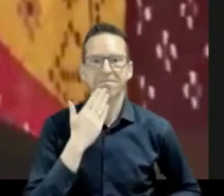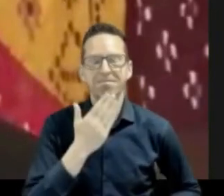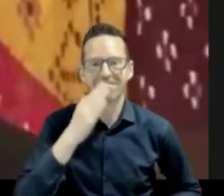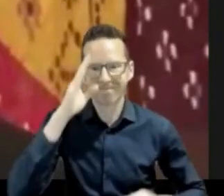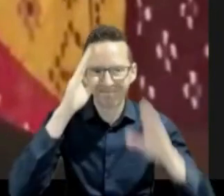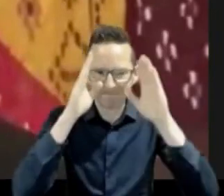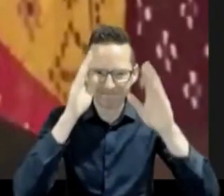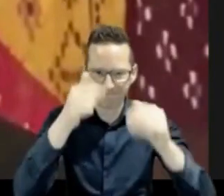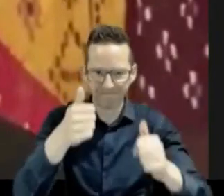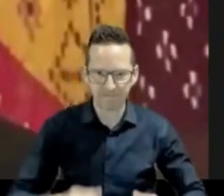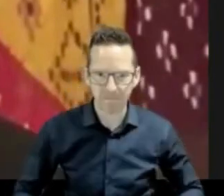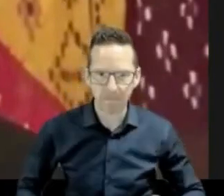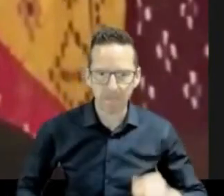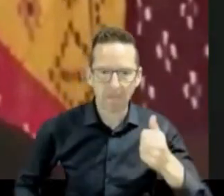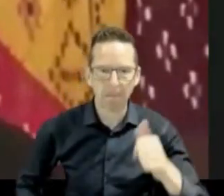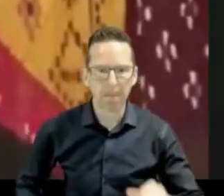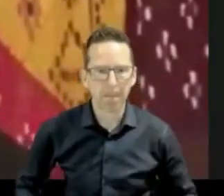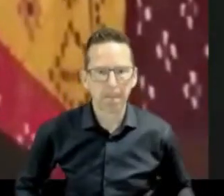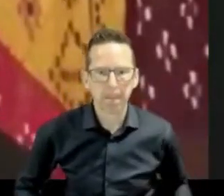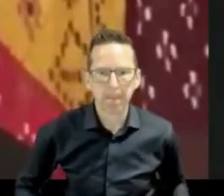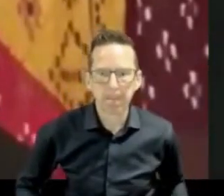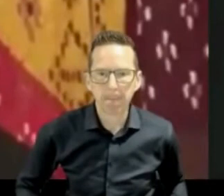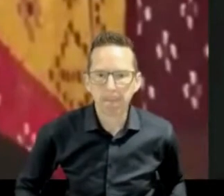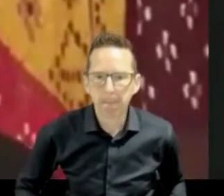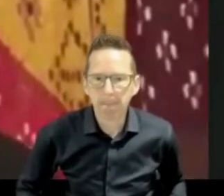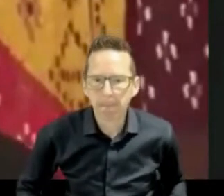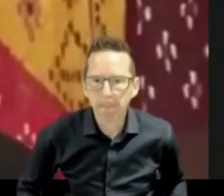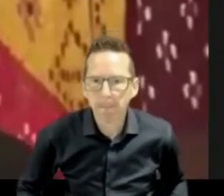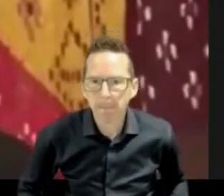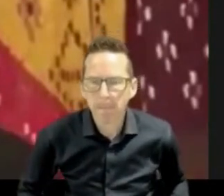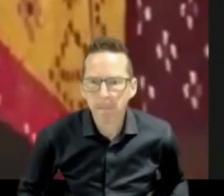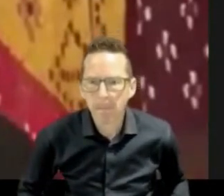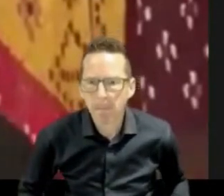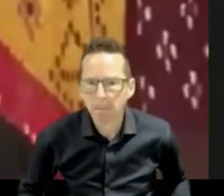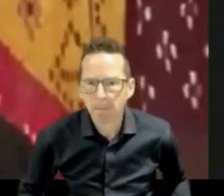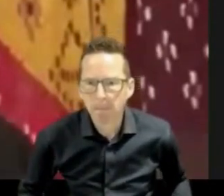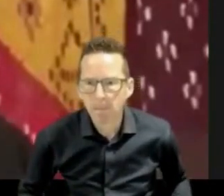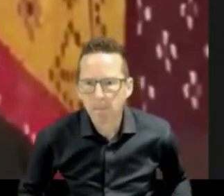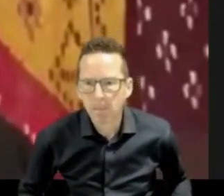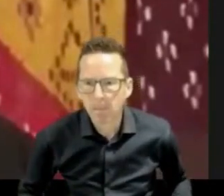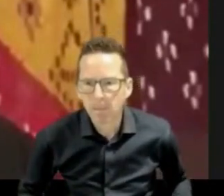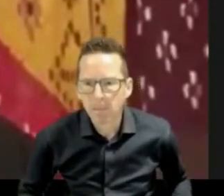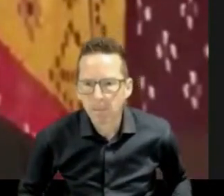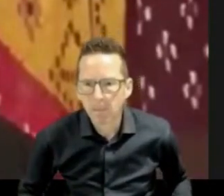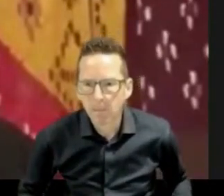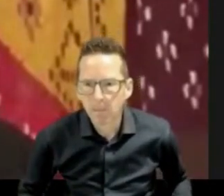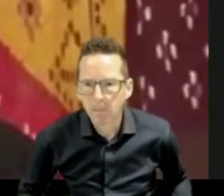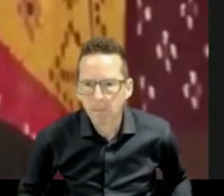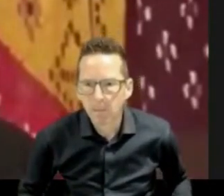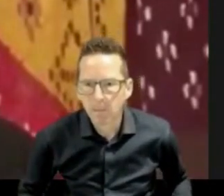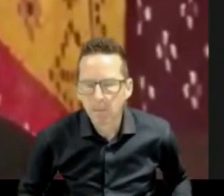issue for urban environments for water treatment after wildfires so in keeping this in mind